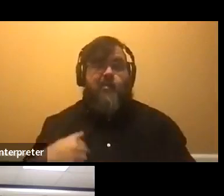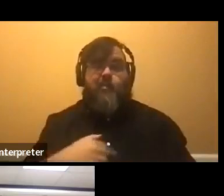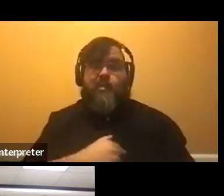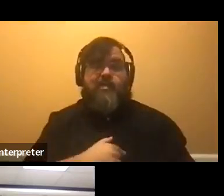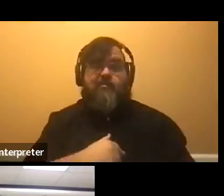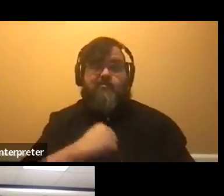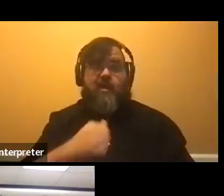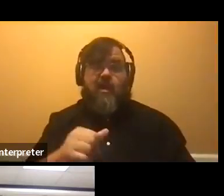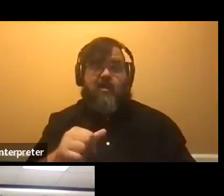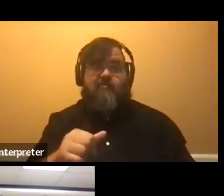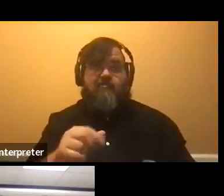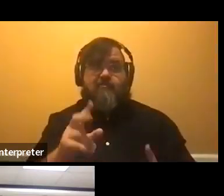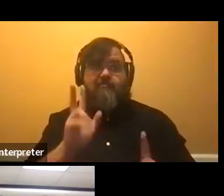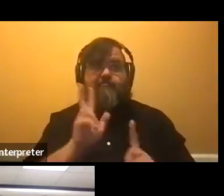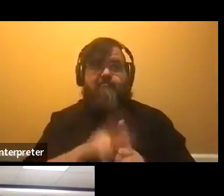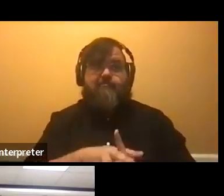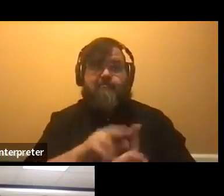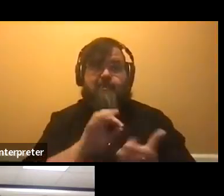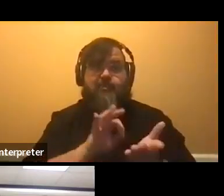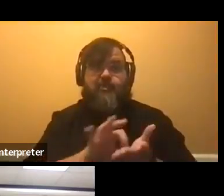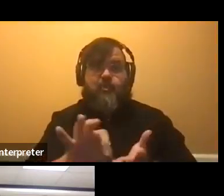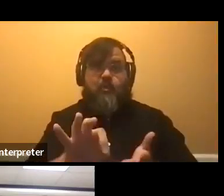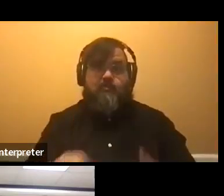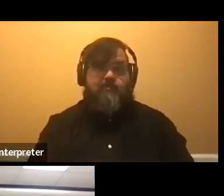score a resume. Um,